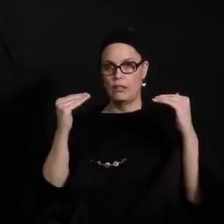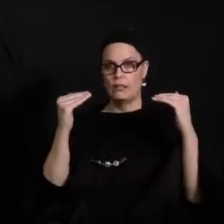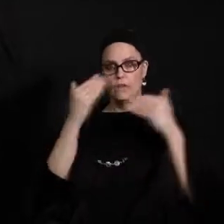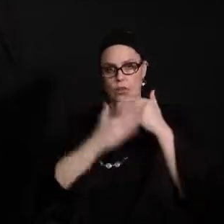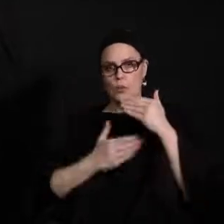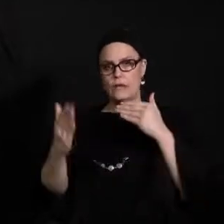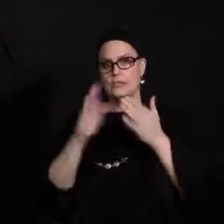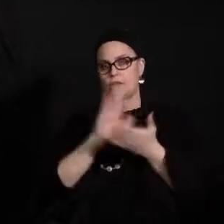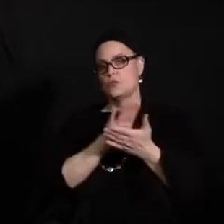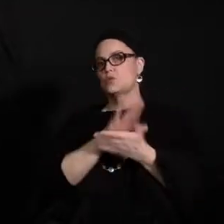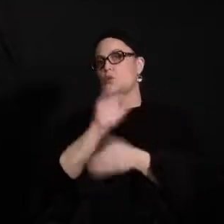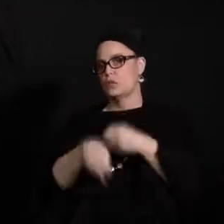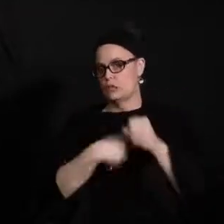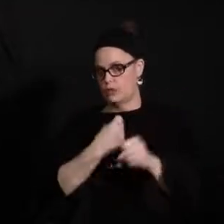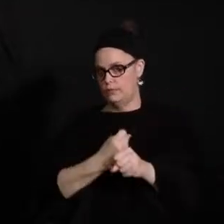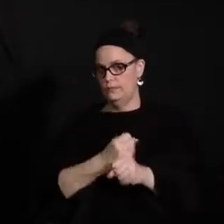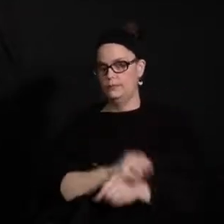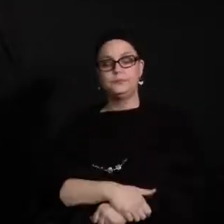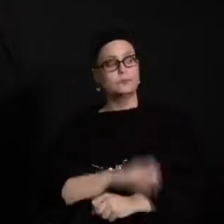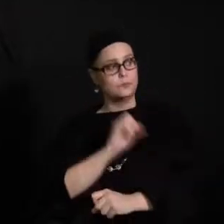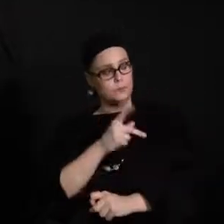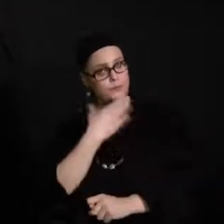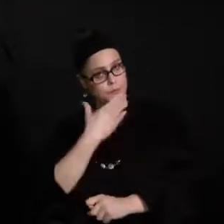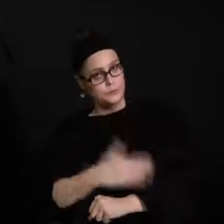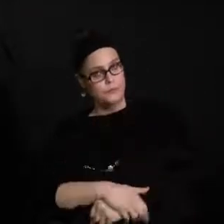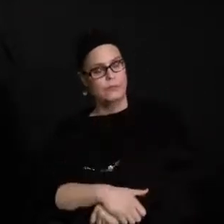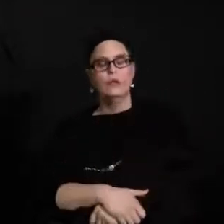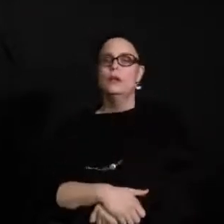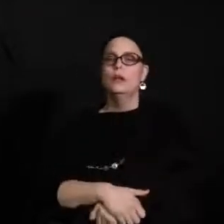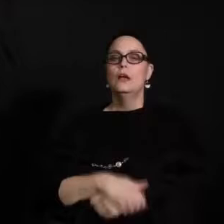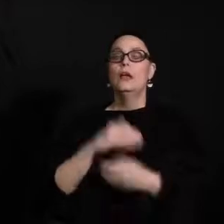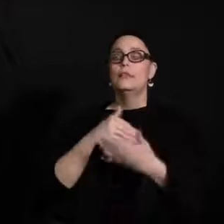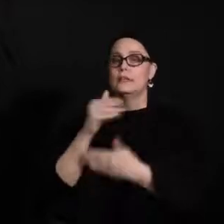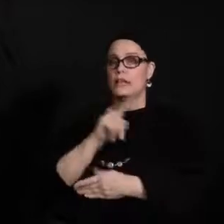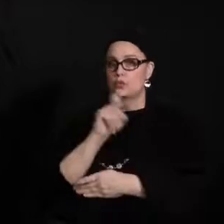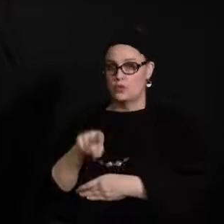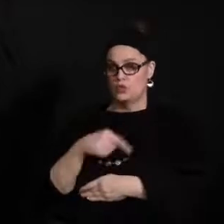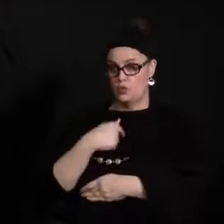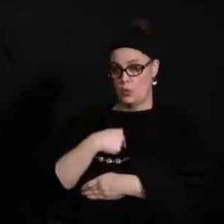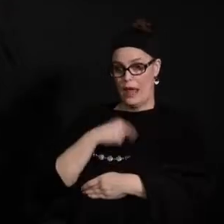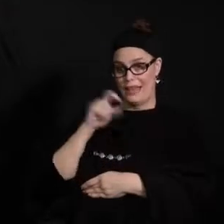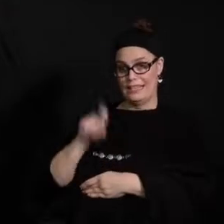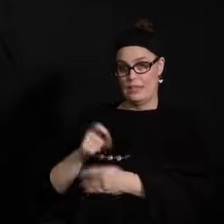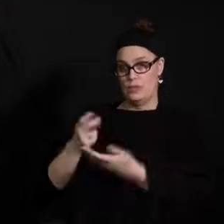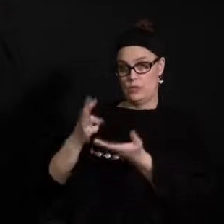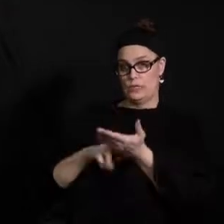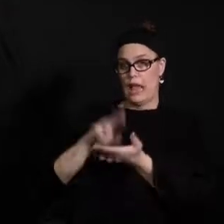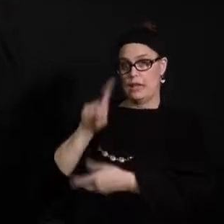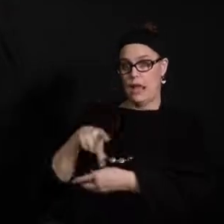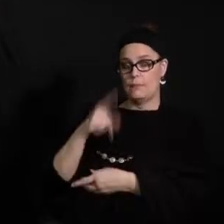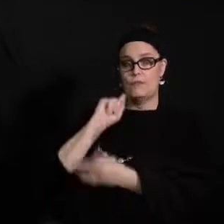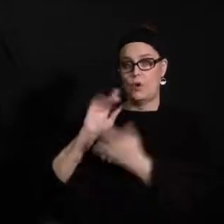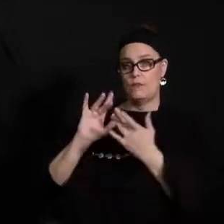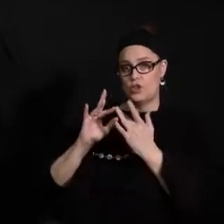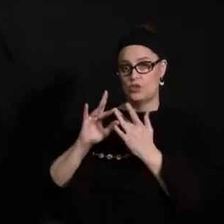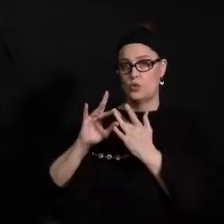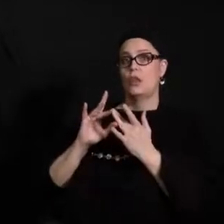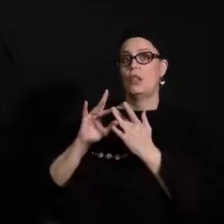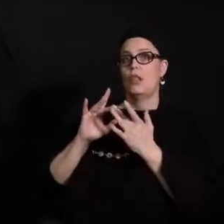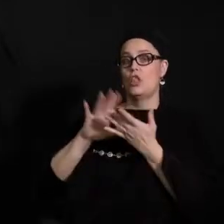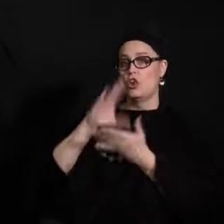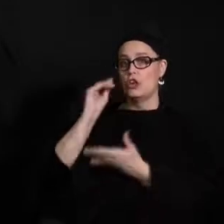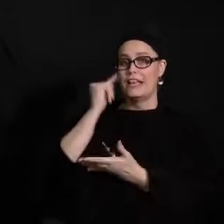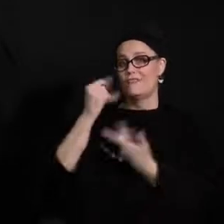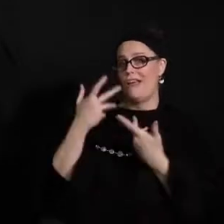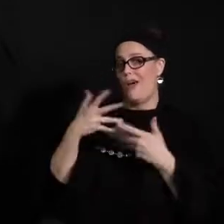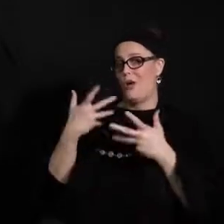All right, thank you. So the next question, do I need to sign up for virtual learning if I already signed up in the fall,